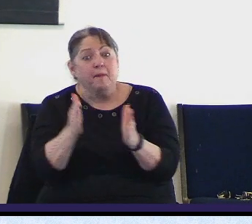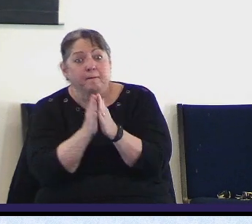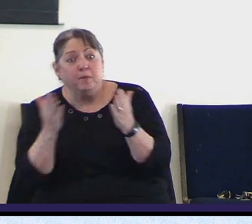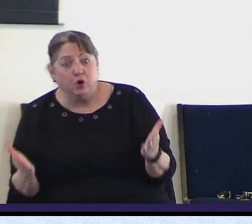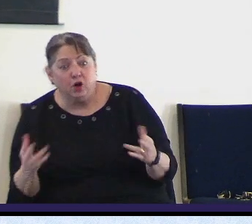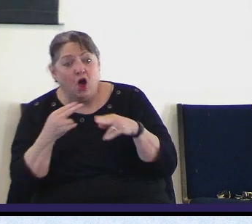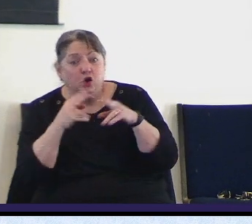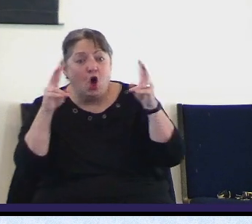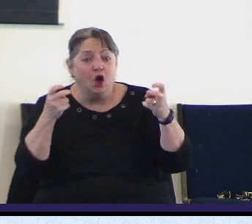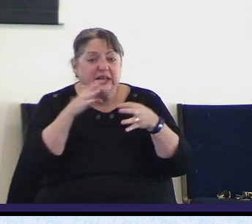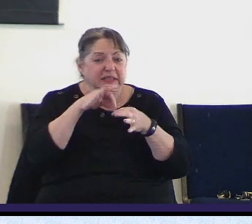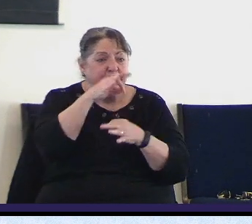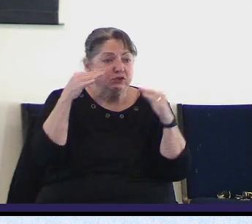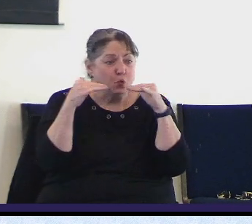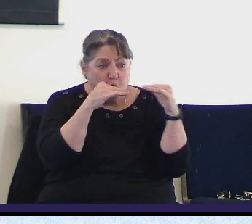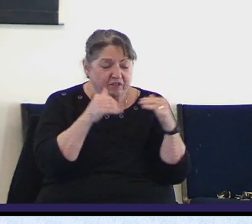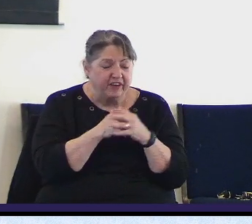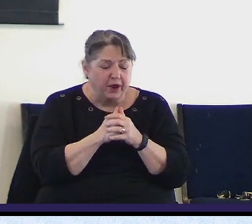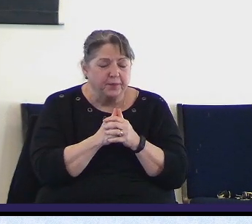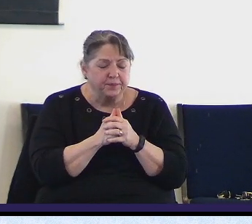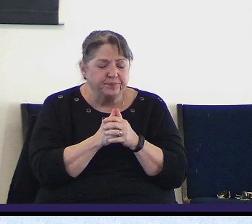We've simply pushed God out the way.